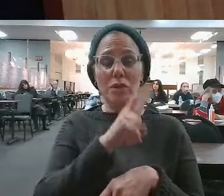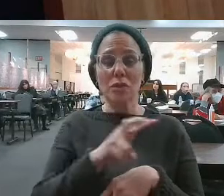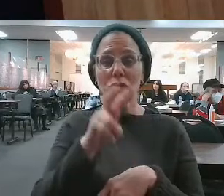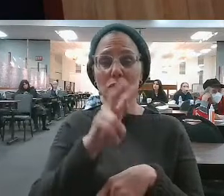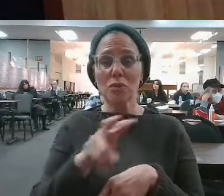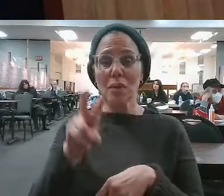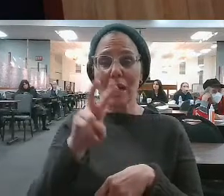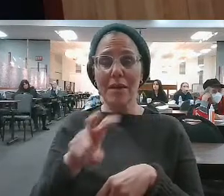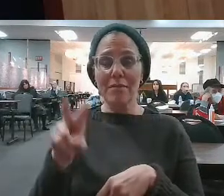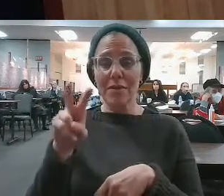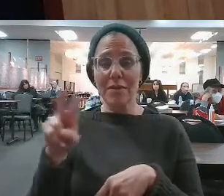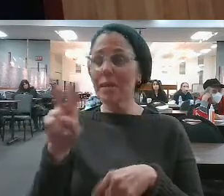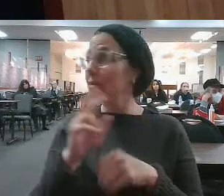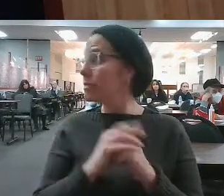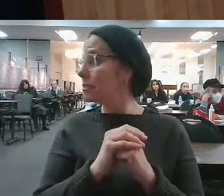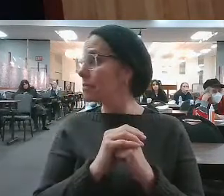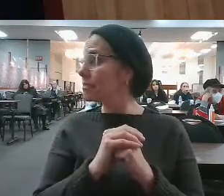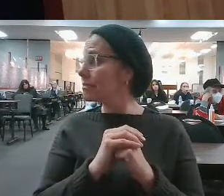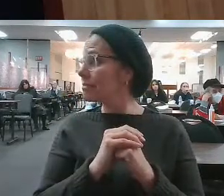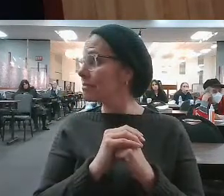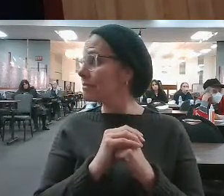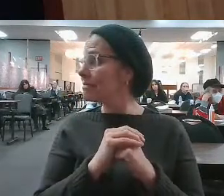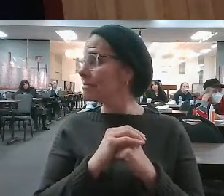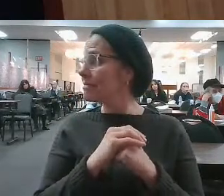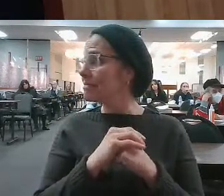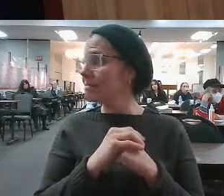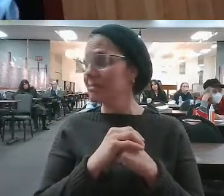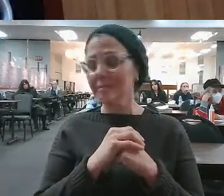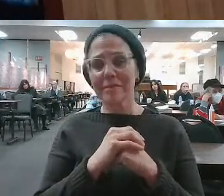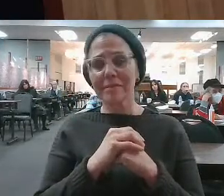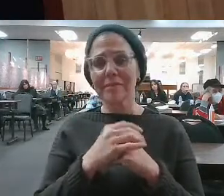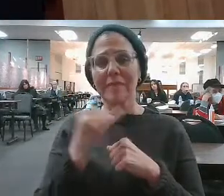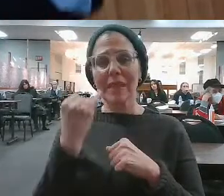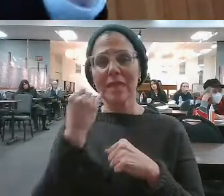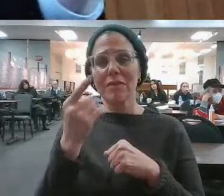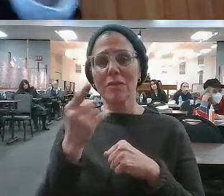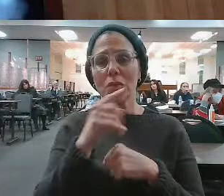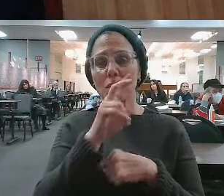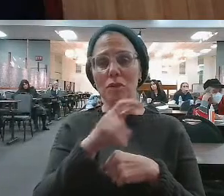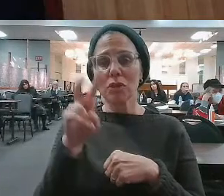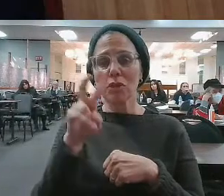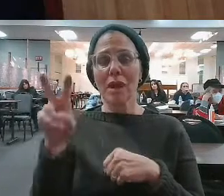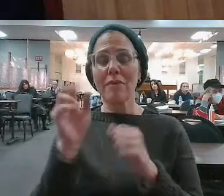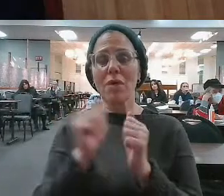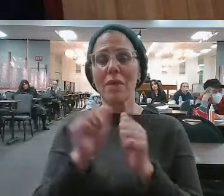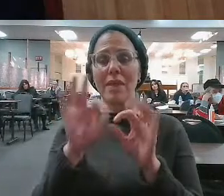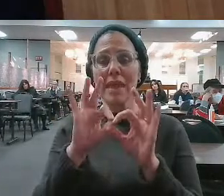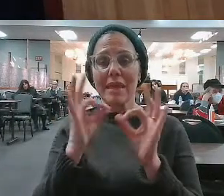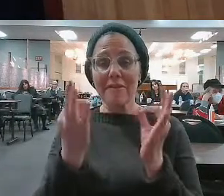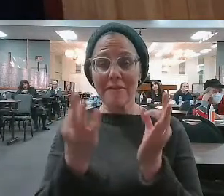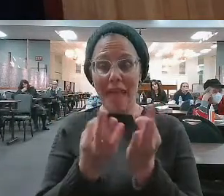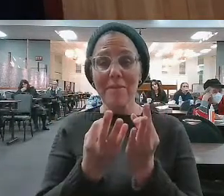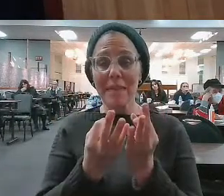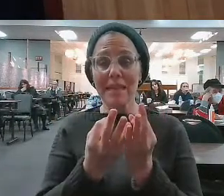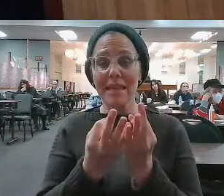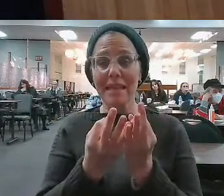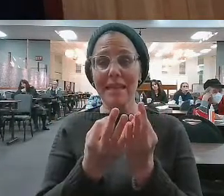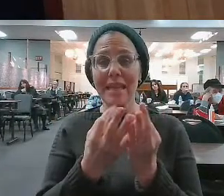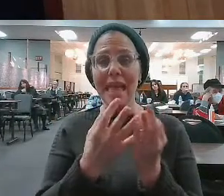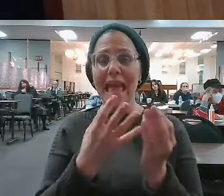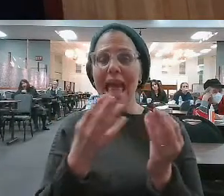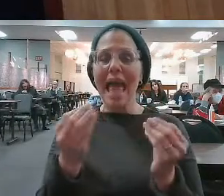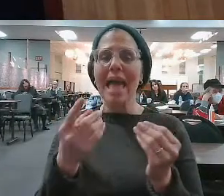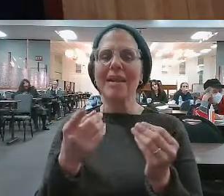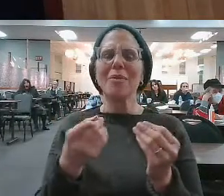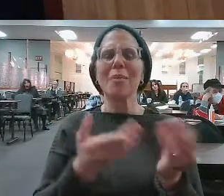travel somewhere, and this often happens, especially if one has the privilege to travel with family. And you know, like, you ever take a family trip and